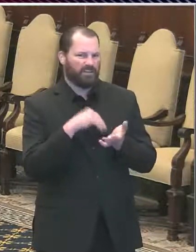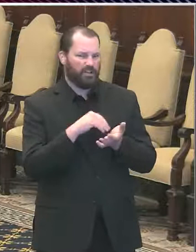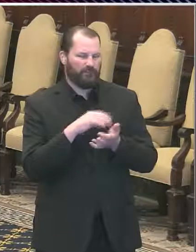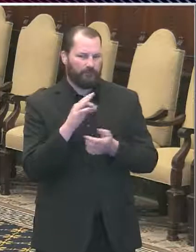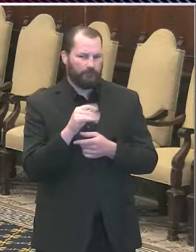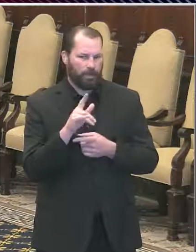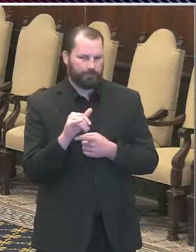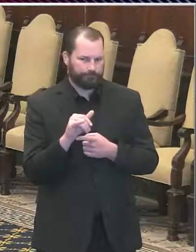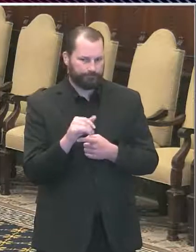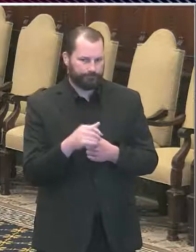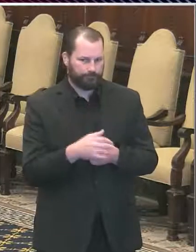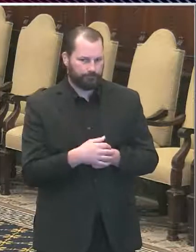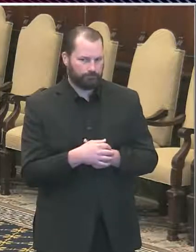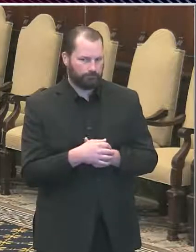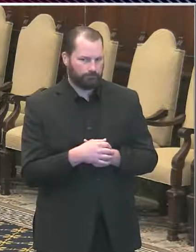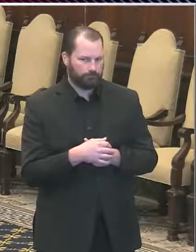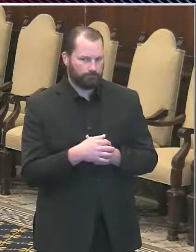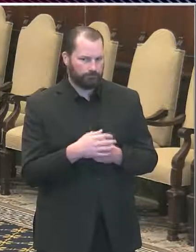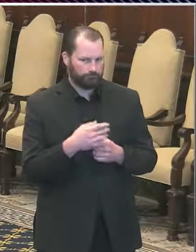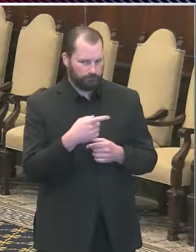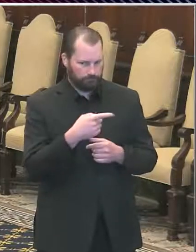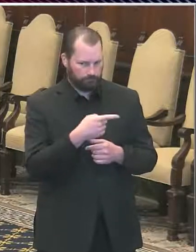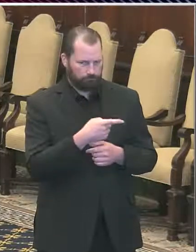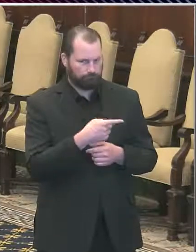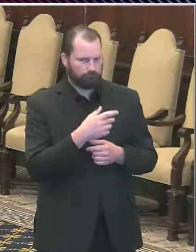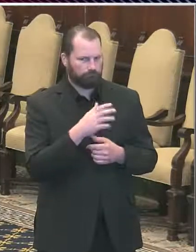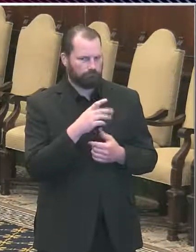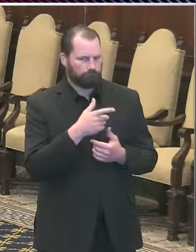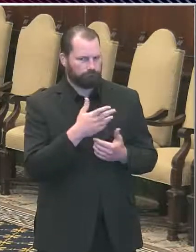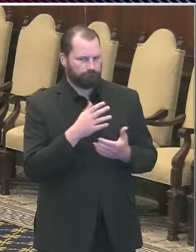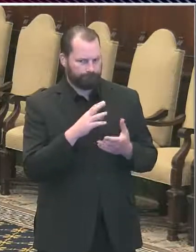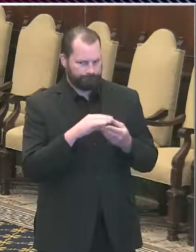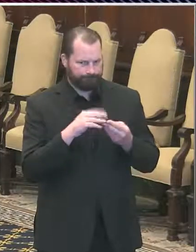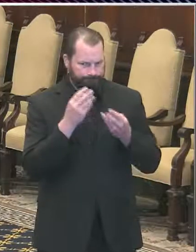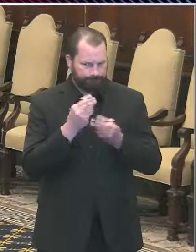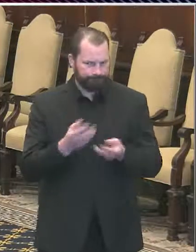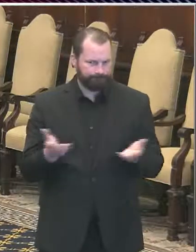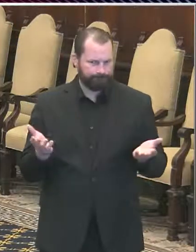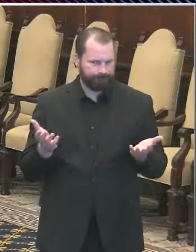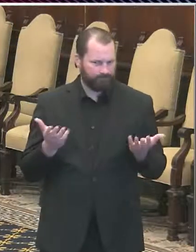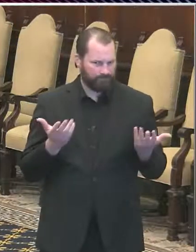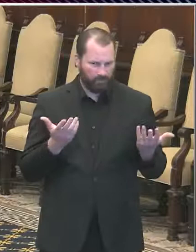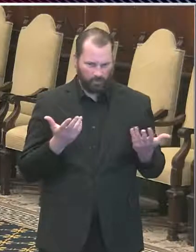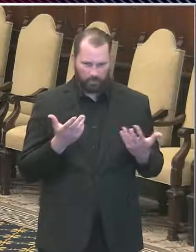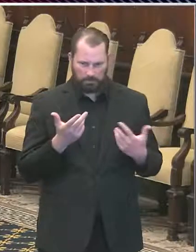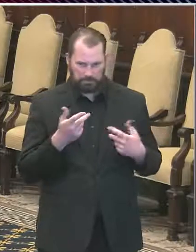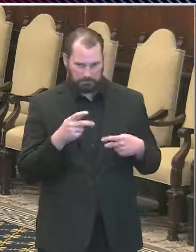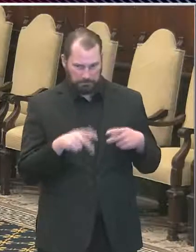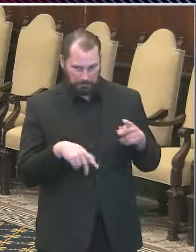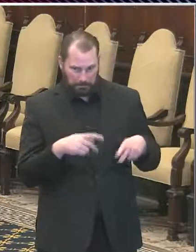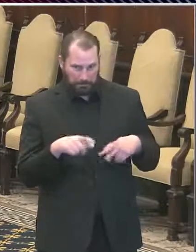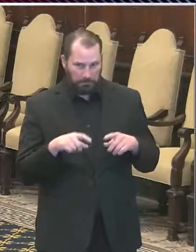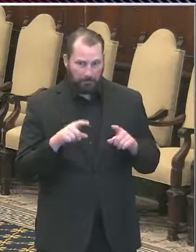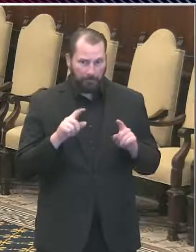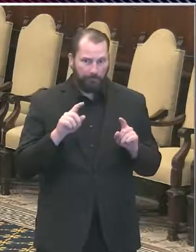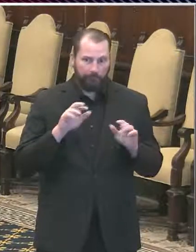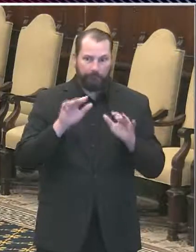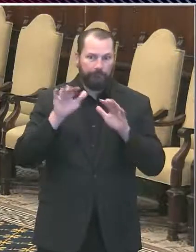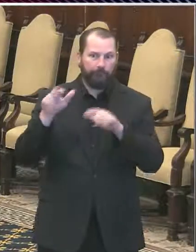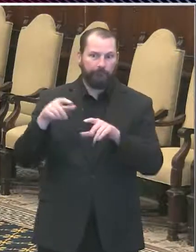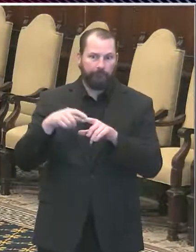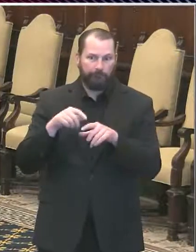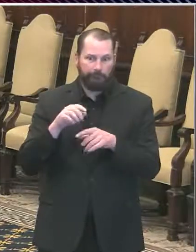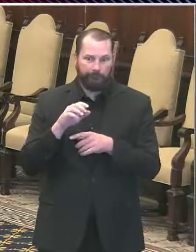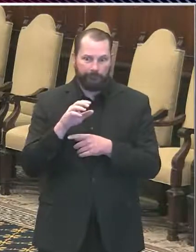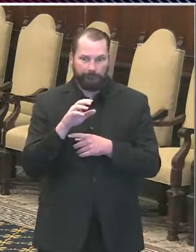made out the message, put out the message that Philadelphia residents should not be going to the beach, especially this Memorial Day now that the beaches are open. My question is why and what